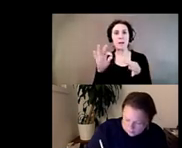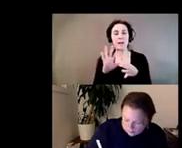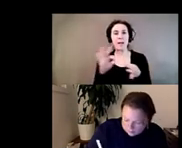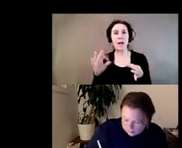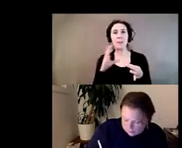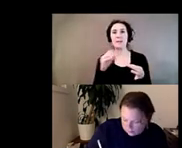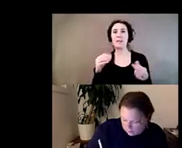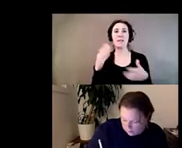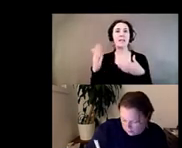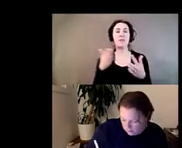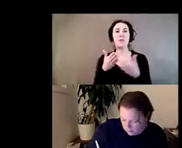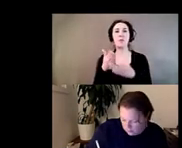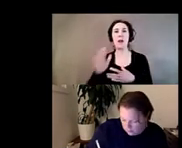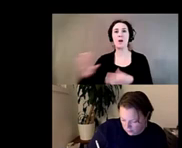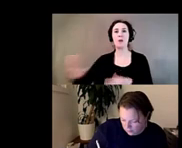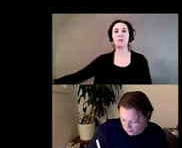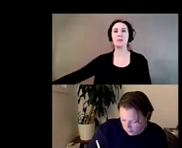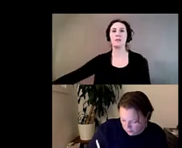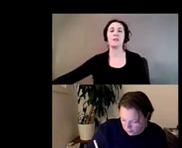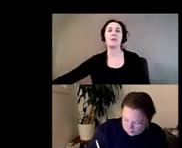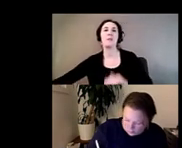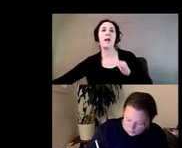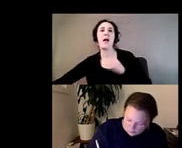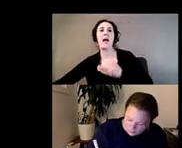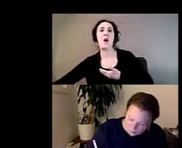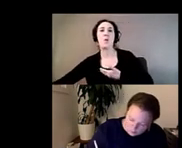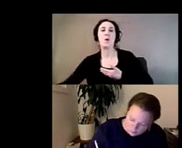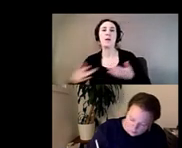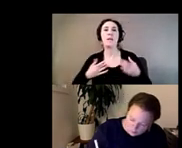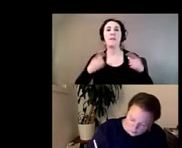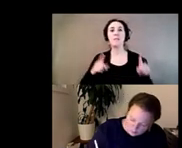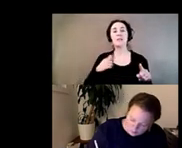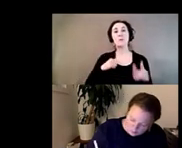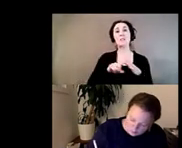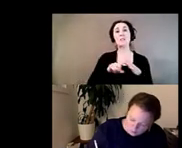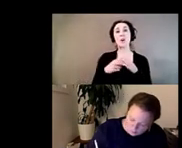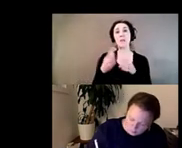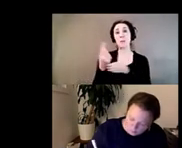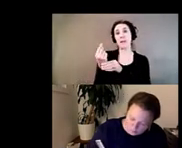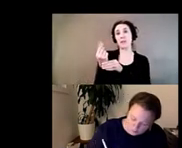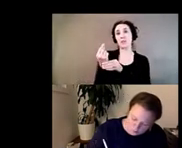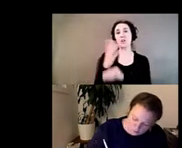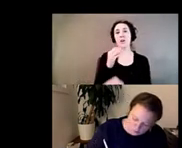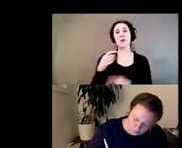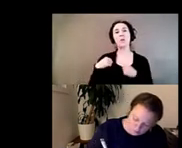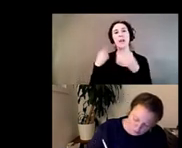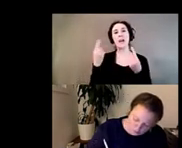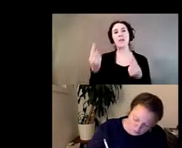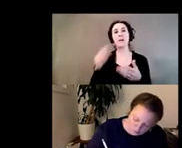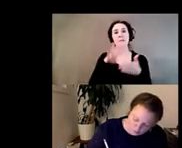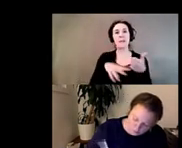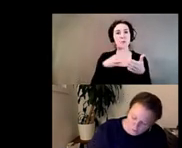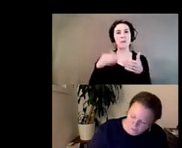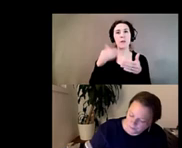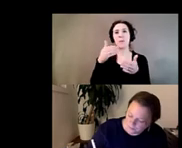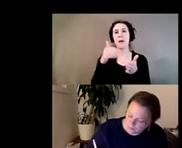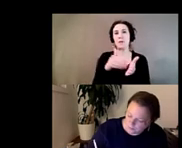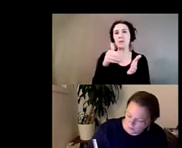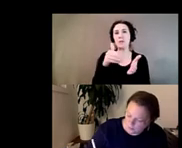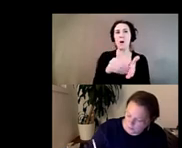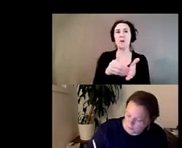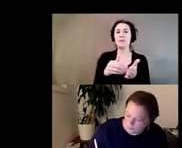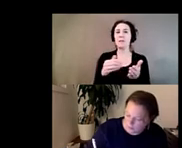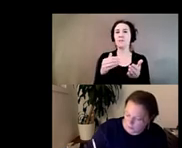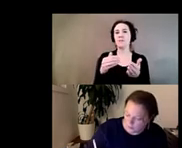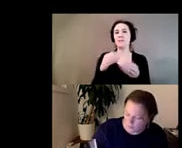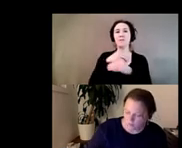events so we started our events last year and have been scheduling them every so often virtually to